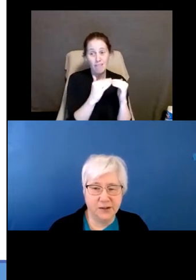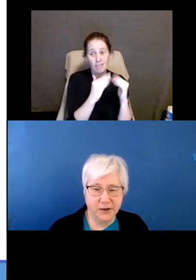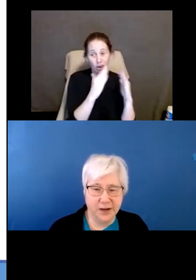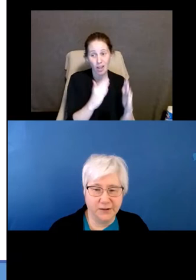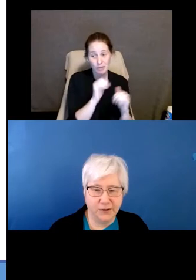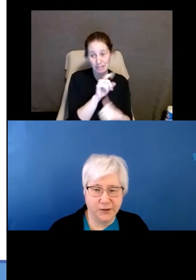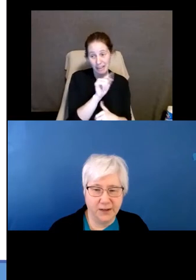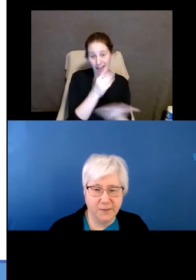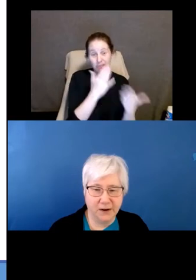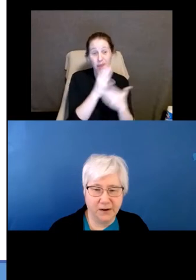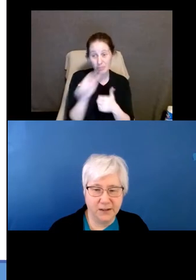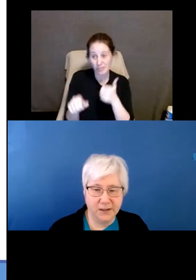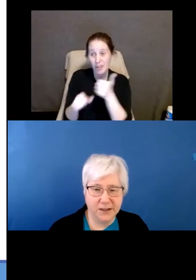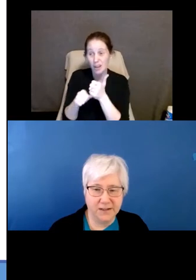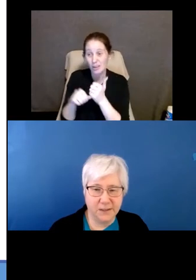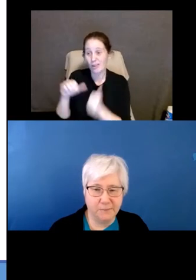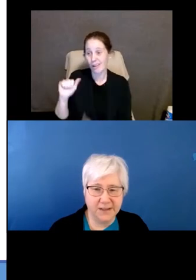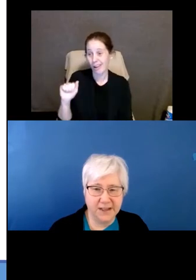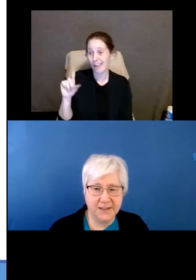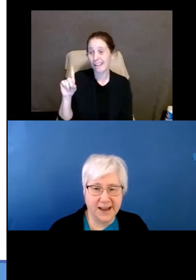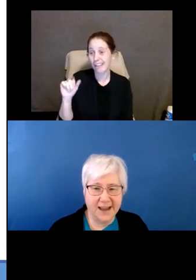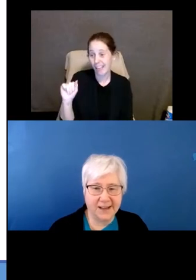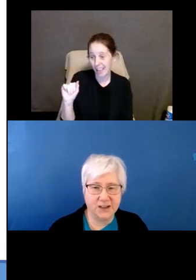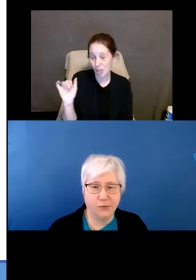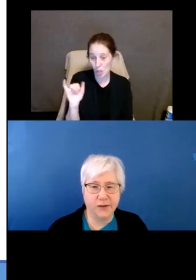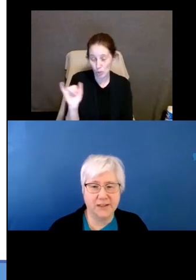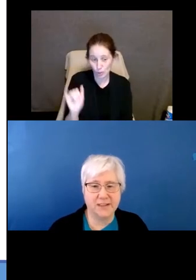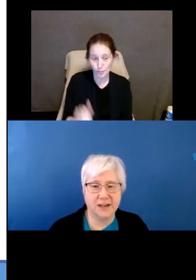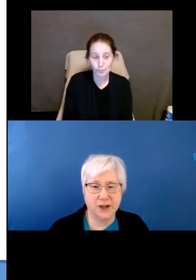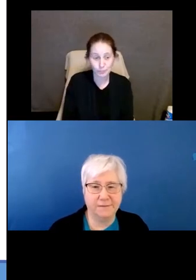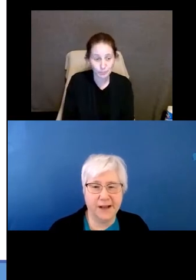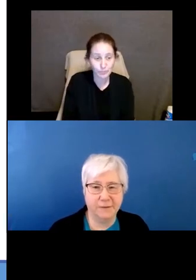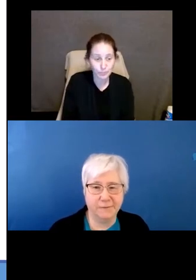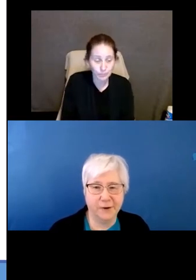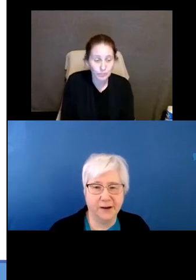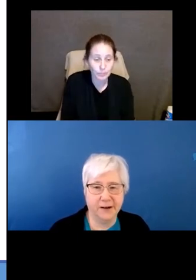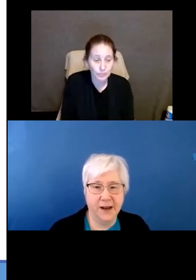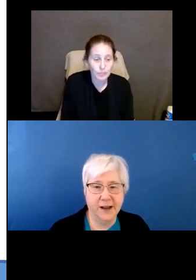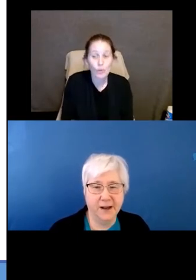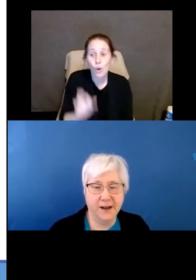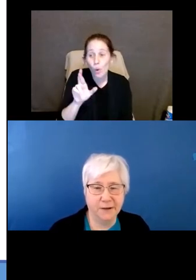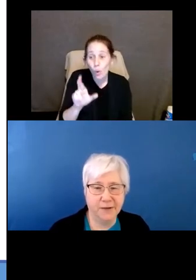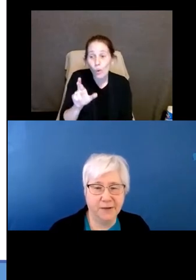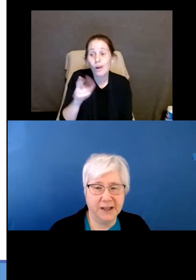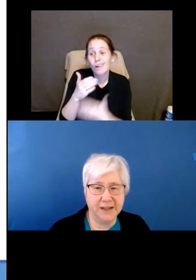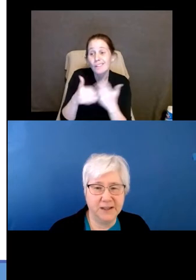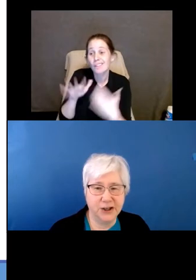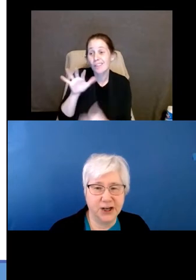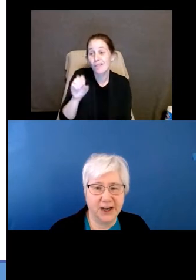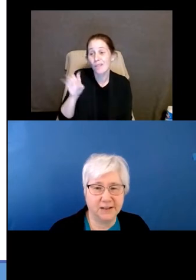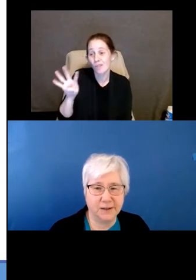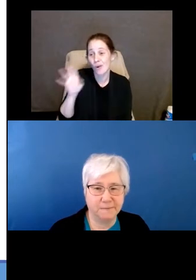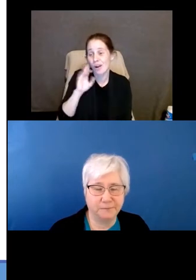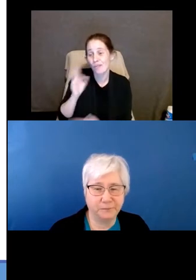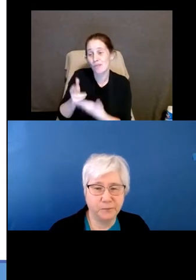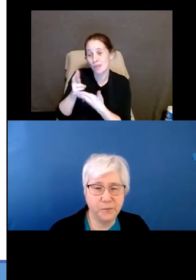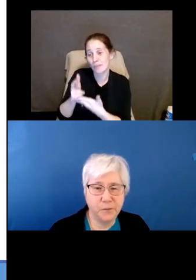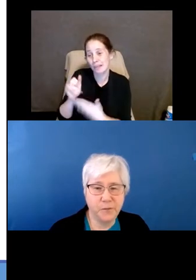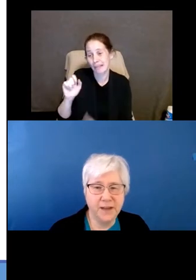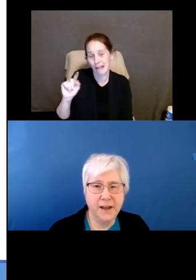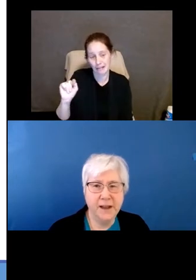an answer under the Americans with Disabilities Act or the Section 504 of the Rehabilitation Act.